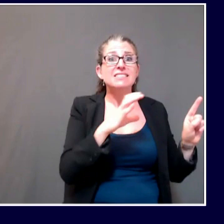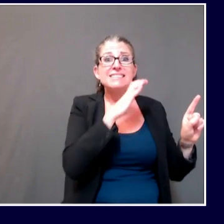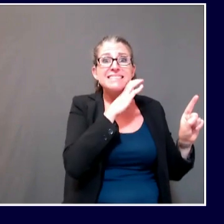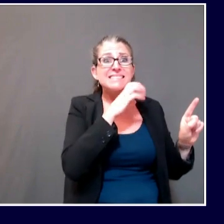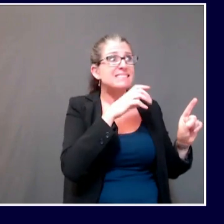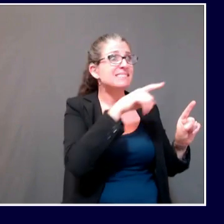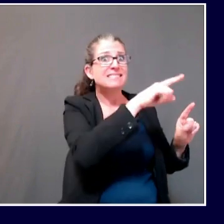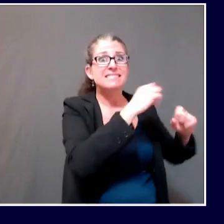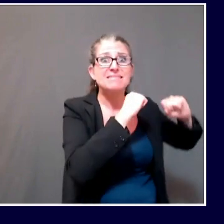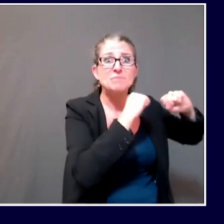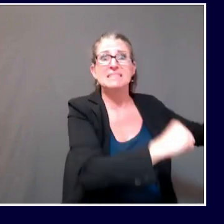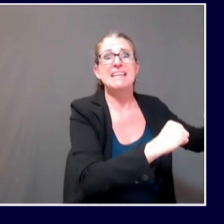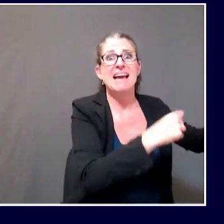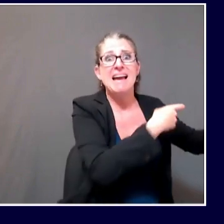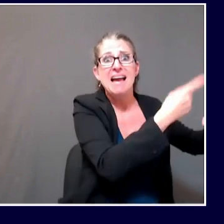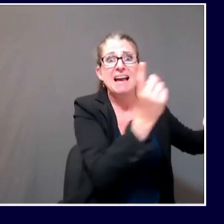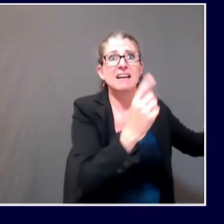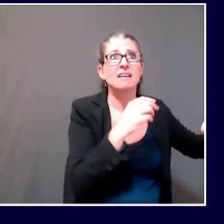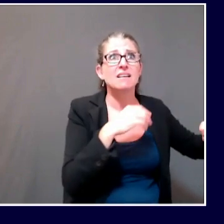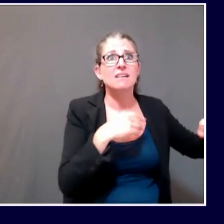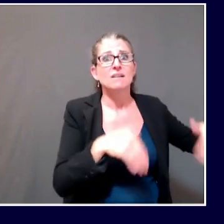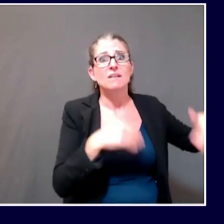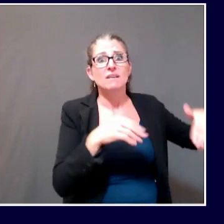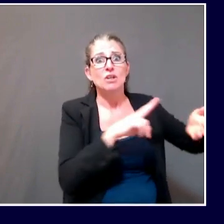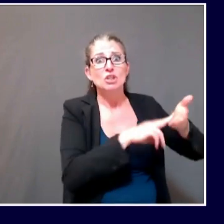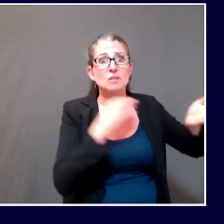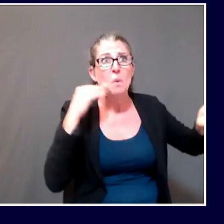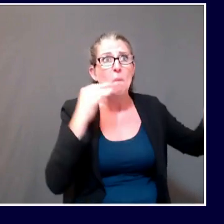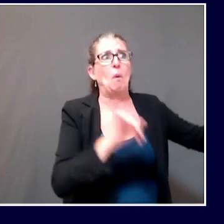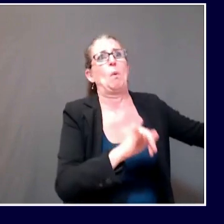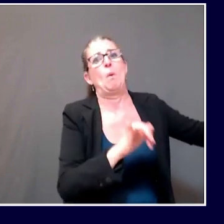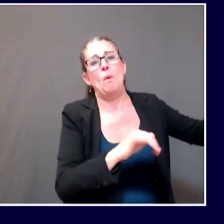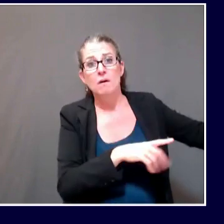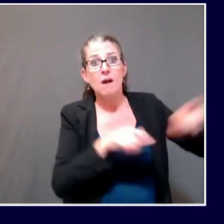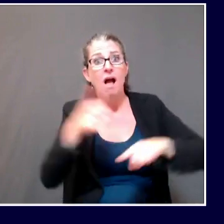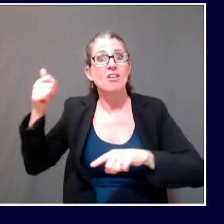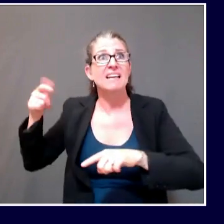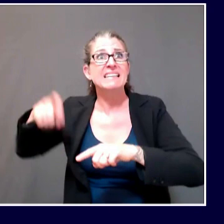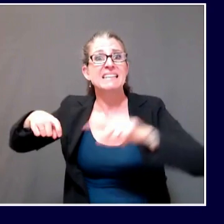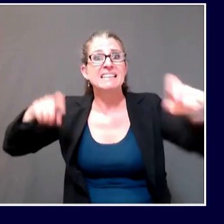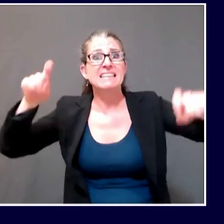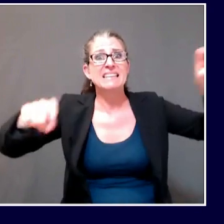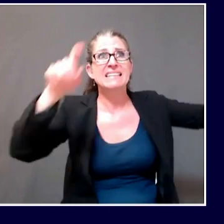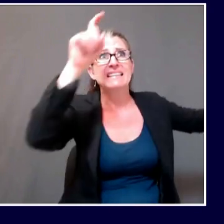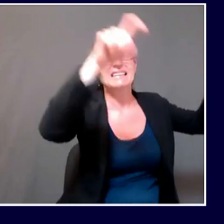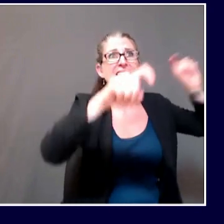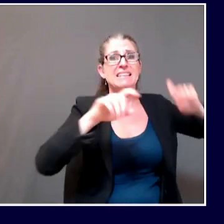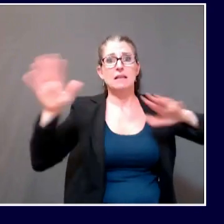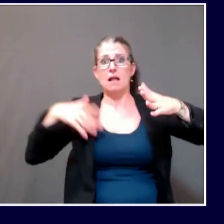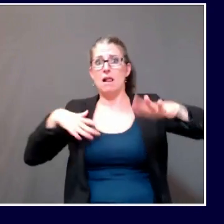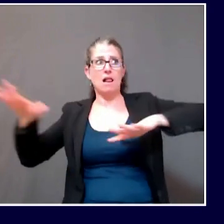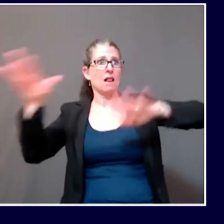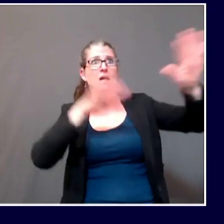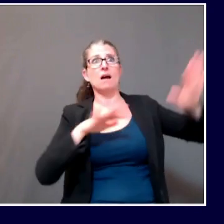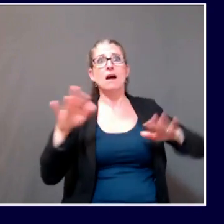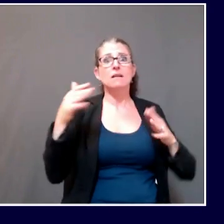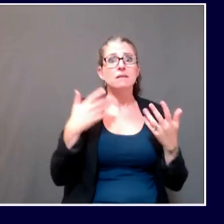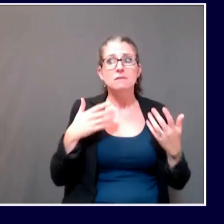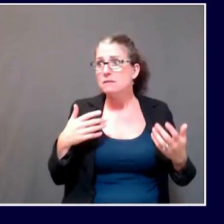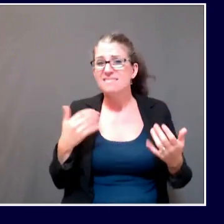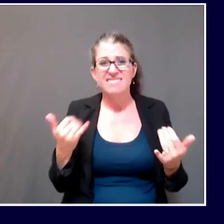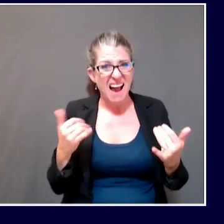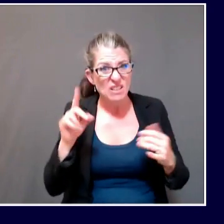urgent needs. The Department of Education focused solely on how to get kids back into the system, how to not